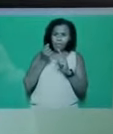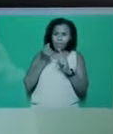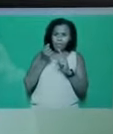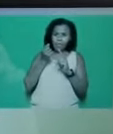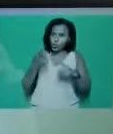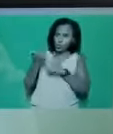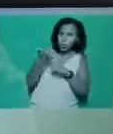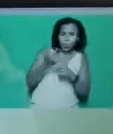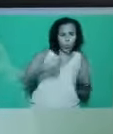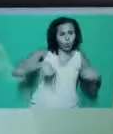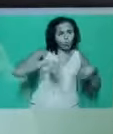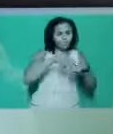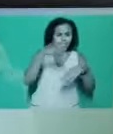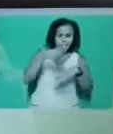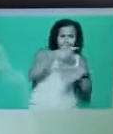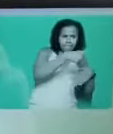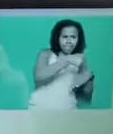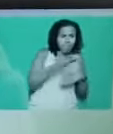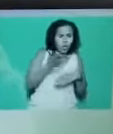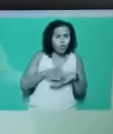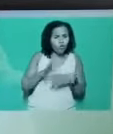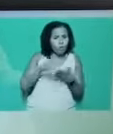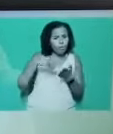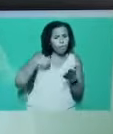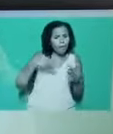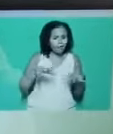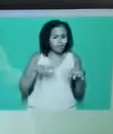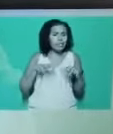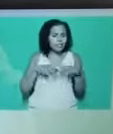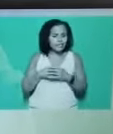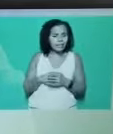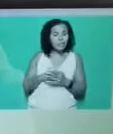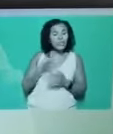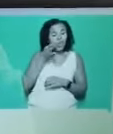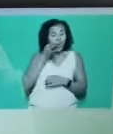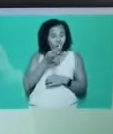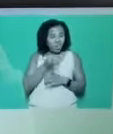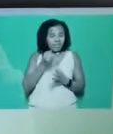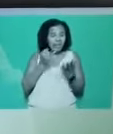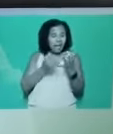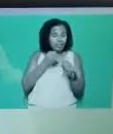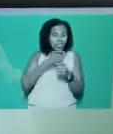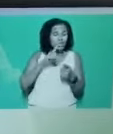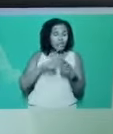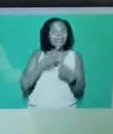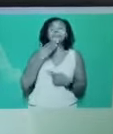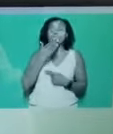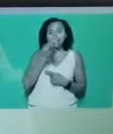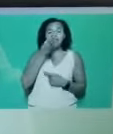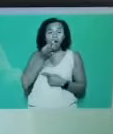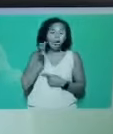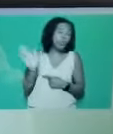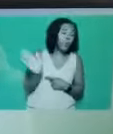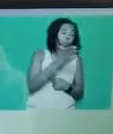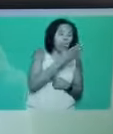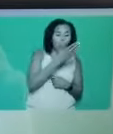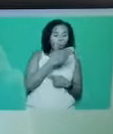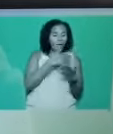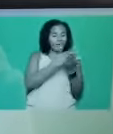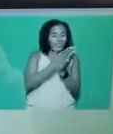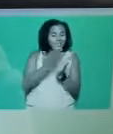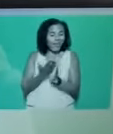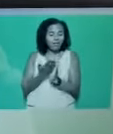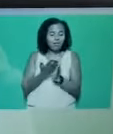we're calling on the service group executive as an immediate step to seek an agreement with all the sector bargaining committees to launch a break